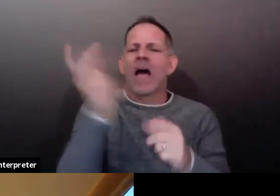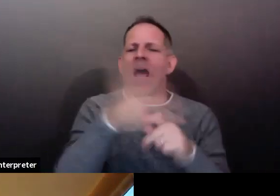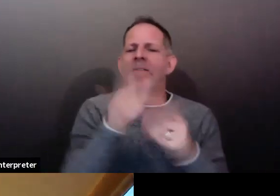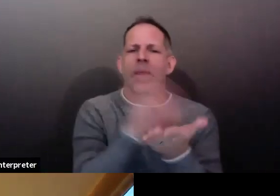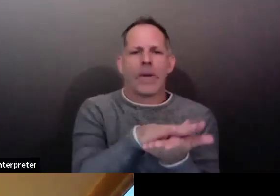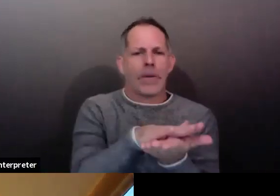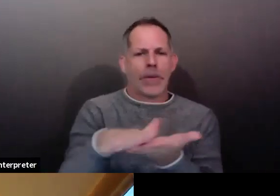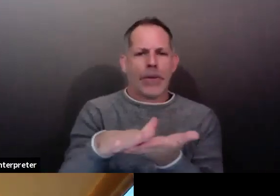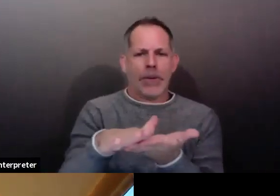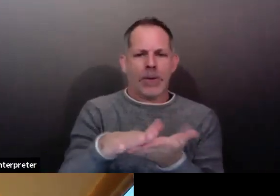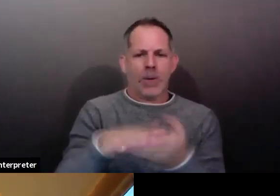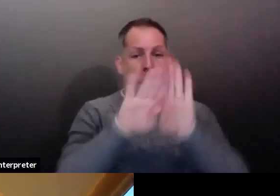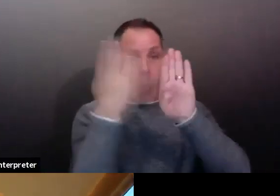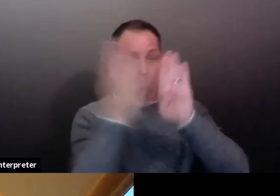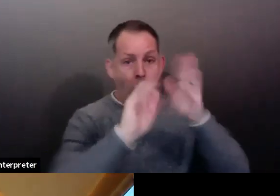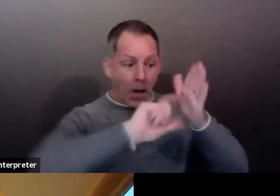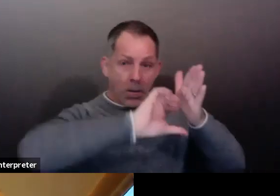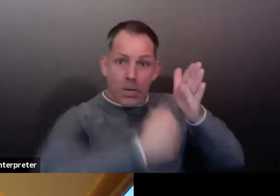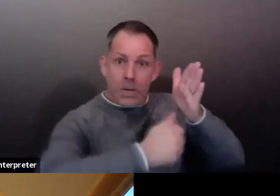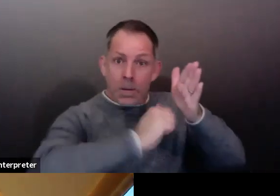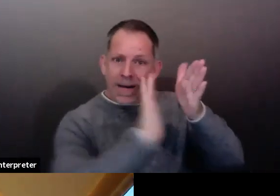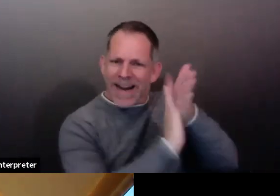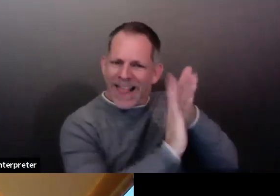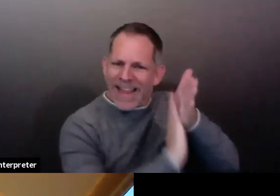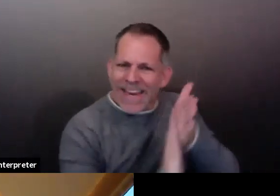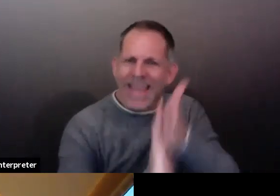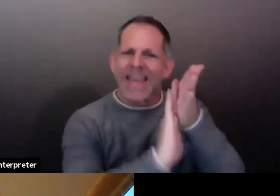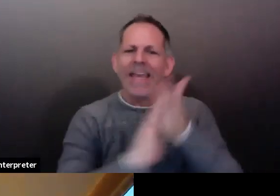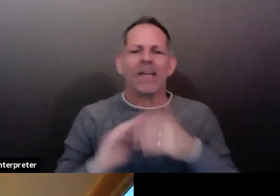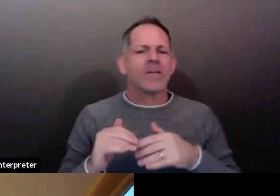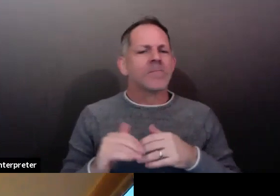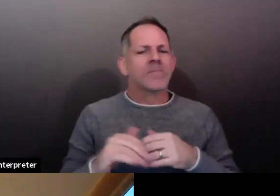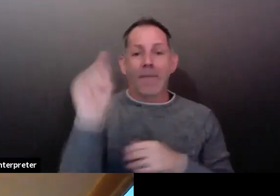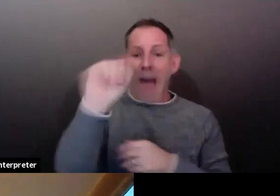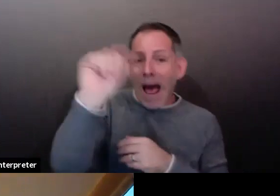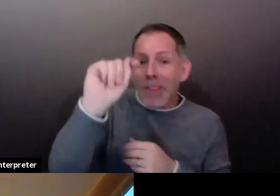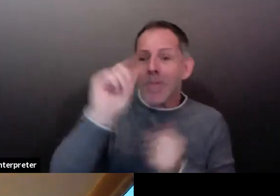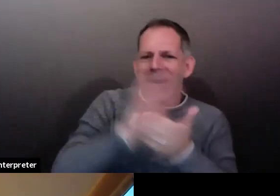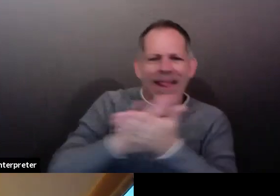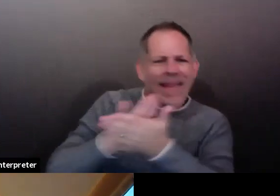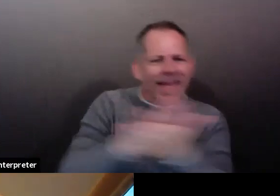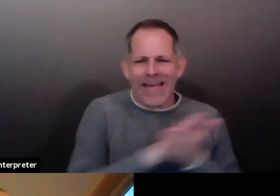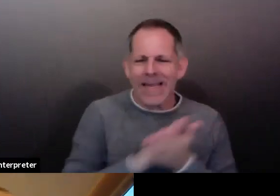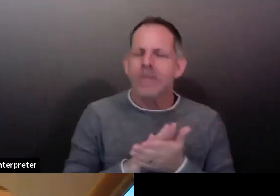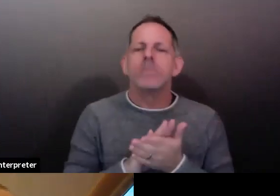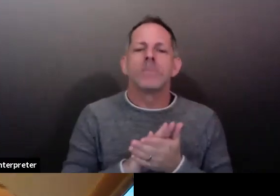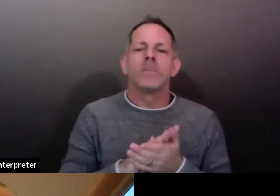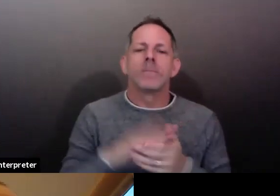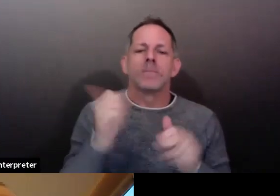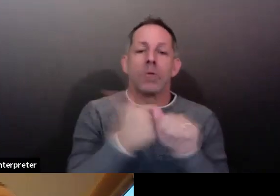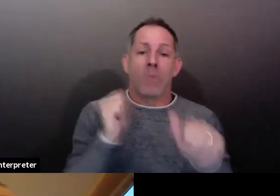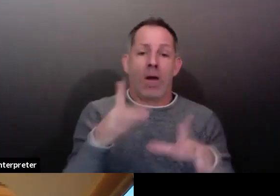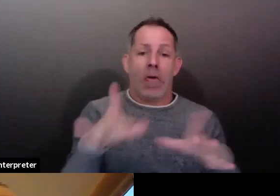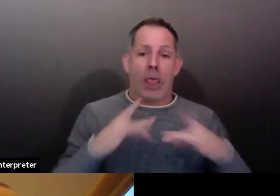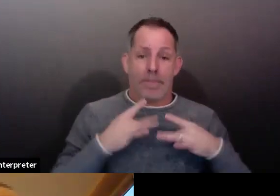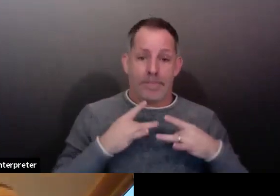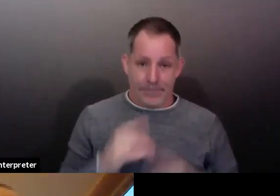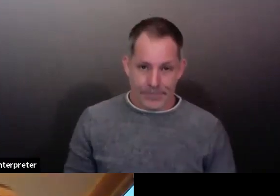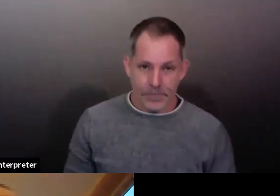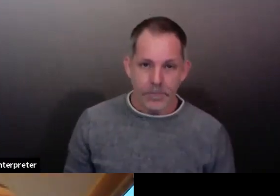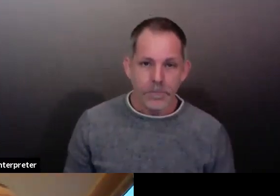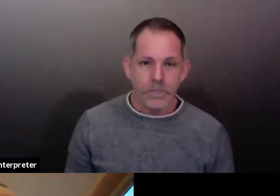Some updates on the health district's testing activity. We are finalizing a change in the laboratory that we're using